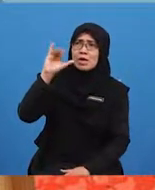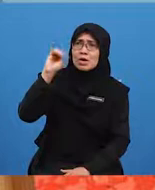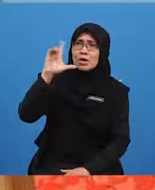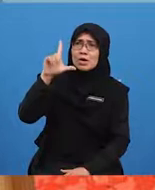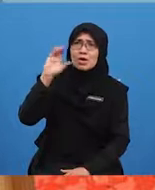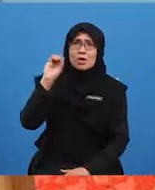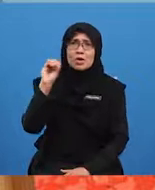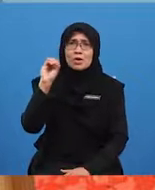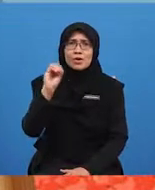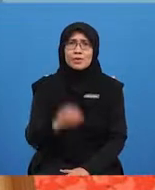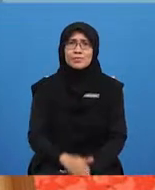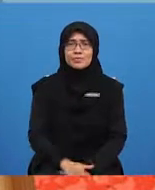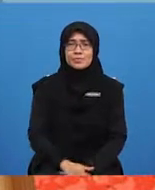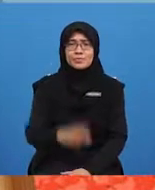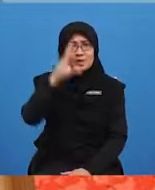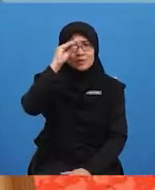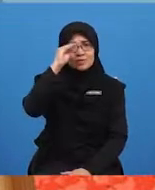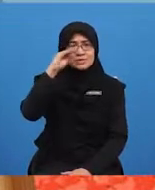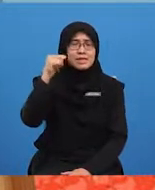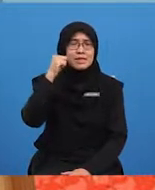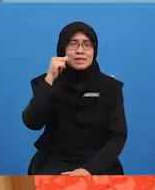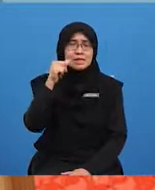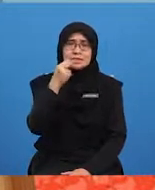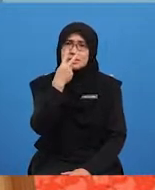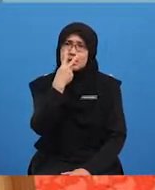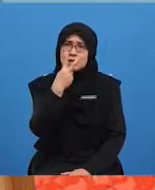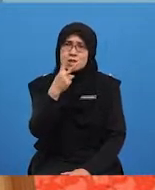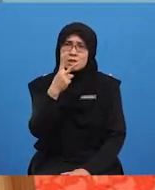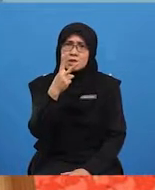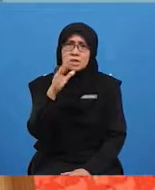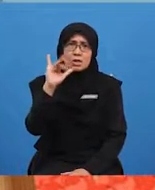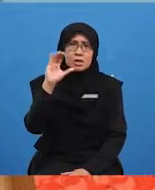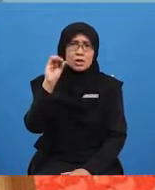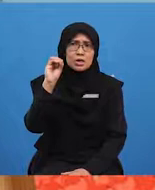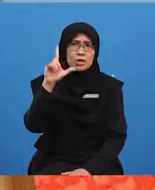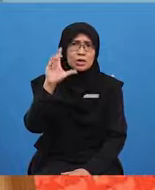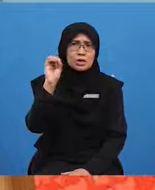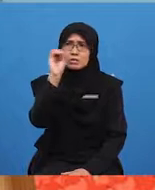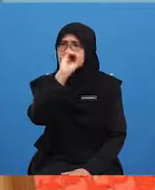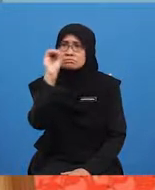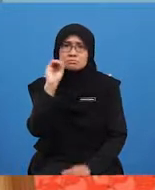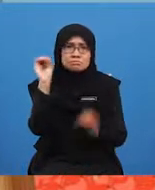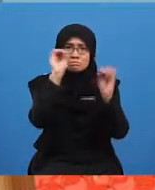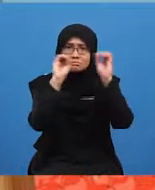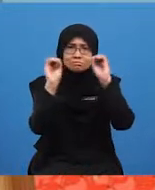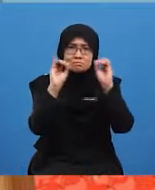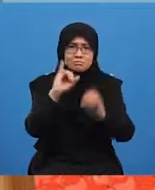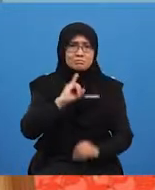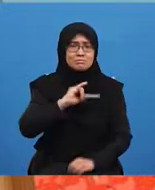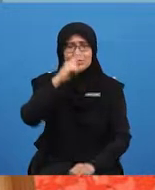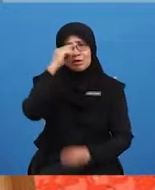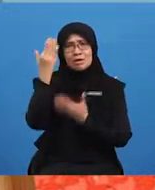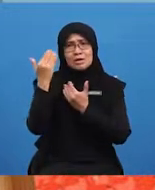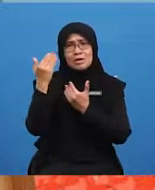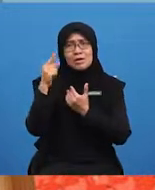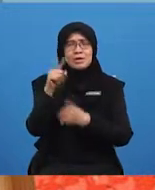Well, boys and girls looks like our YOLO is still missing. I hope he is not